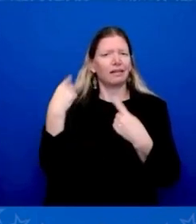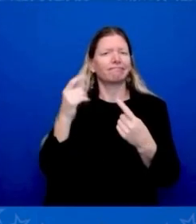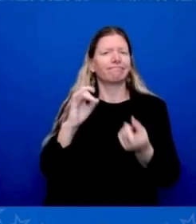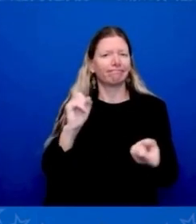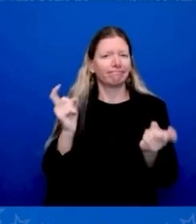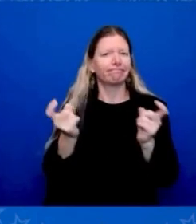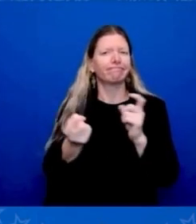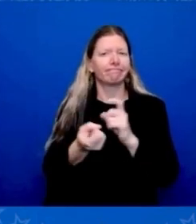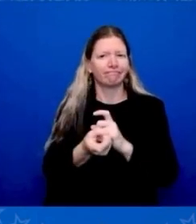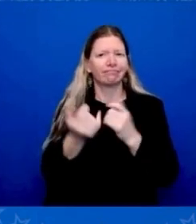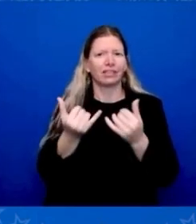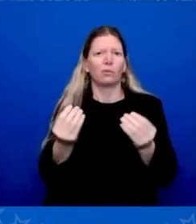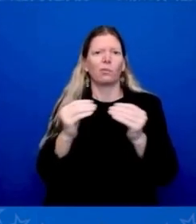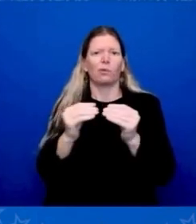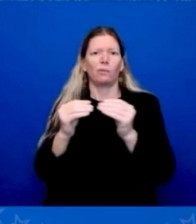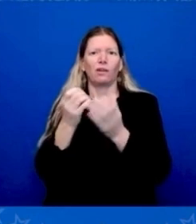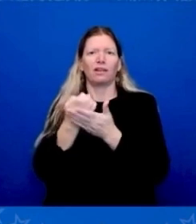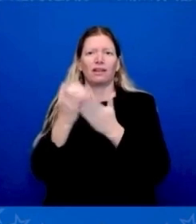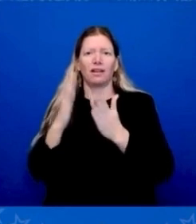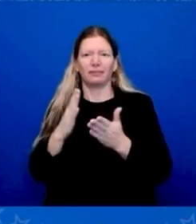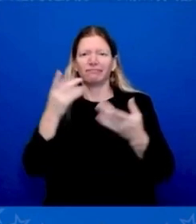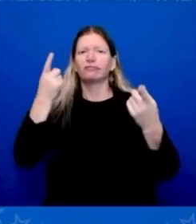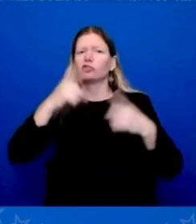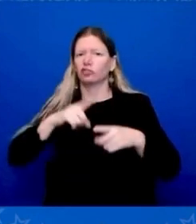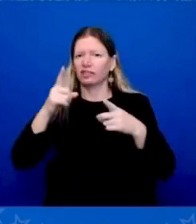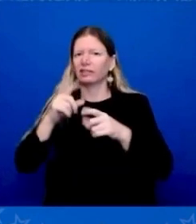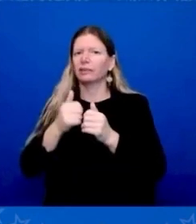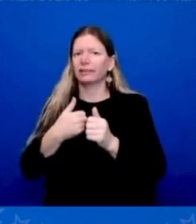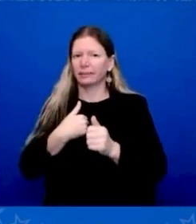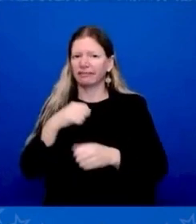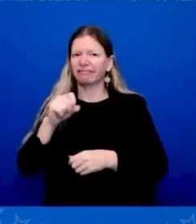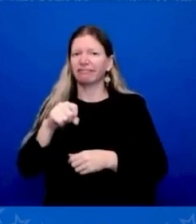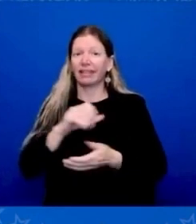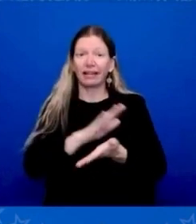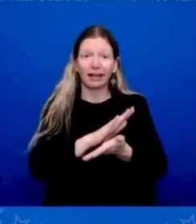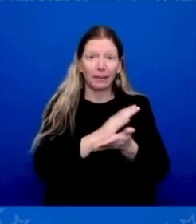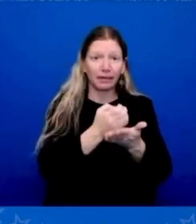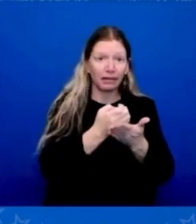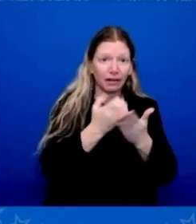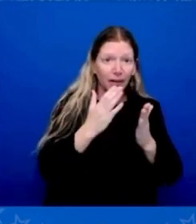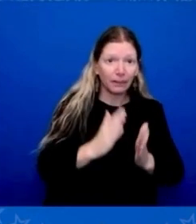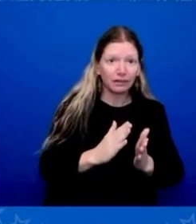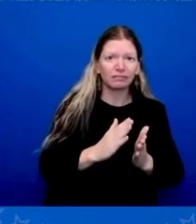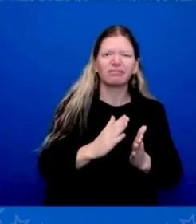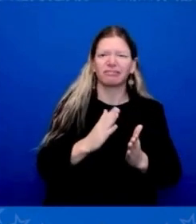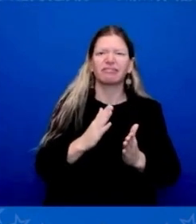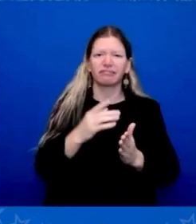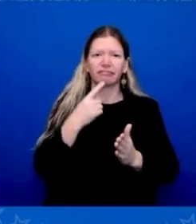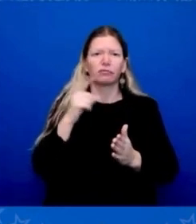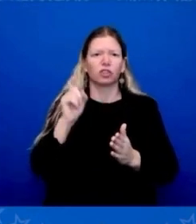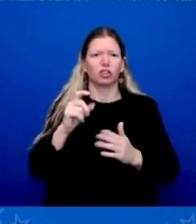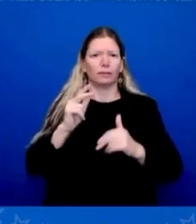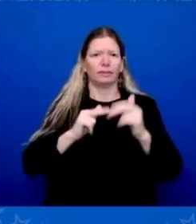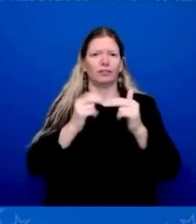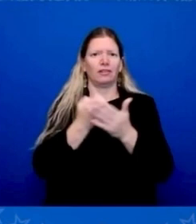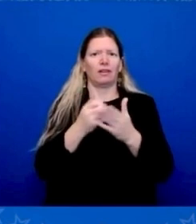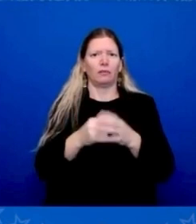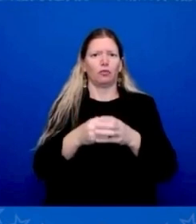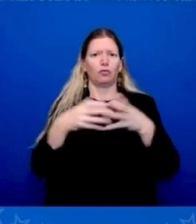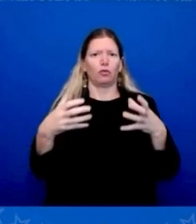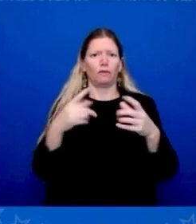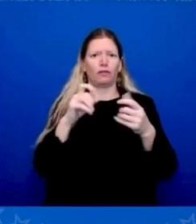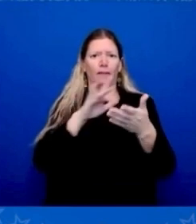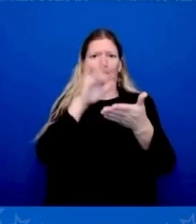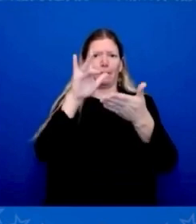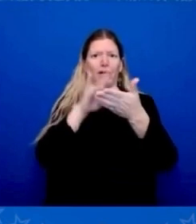and the bottom up. When that happens, everybody does well. Everybody does well. The wealthy still do very,